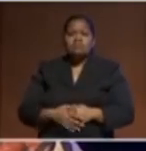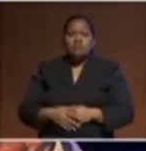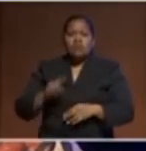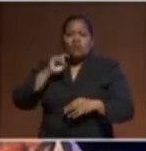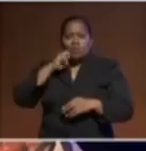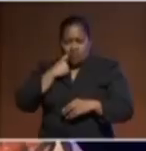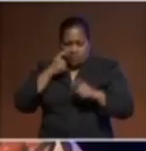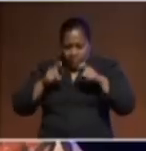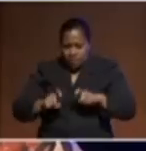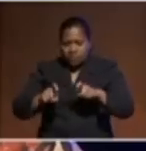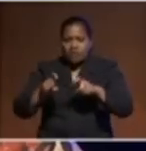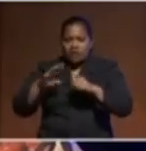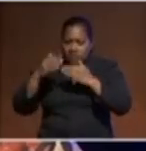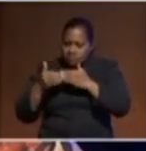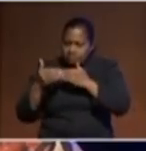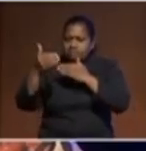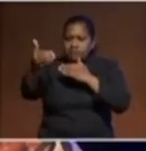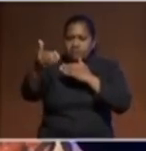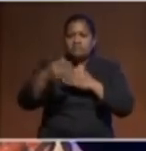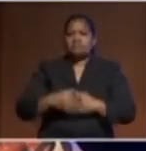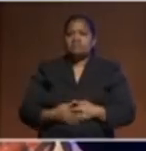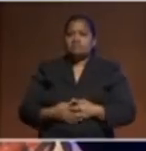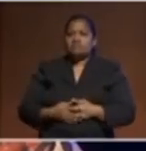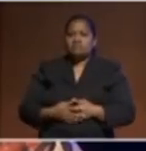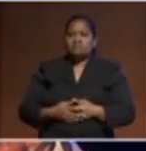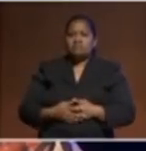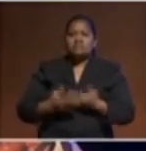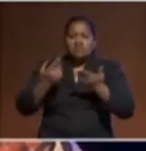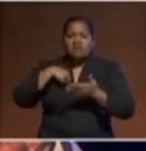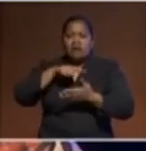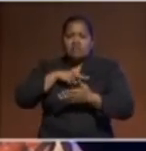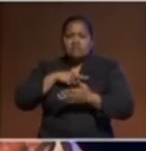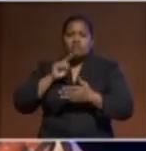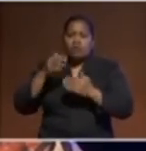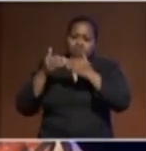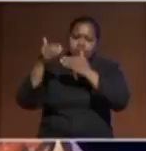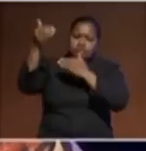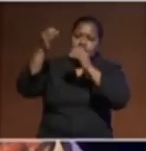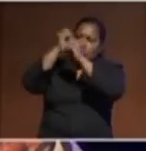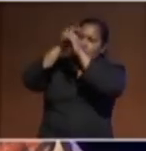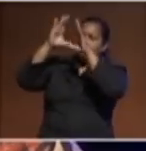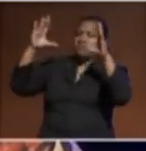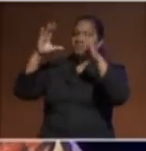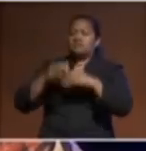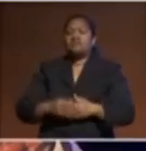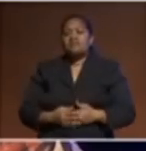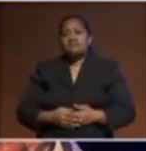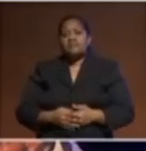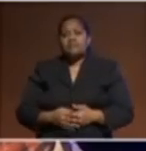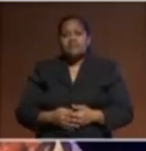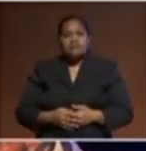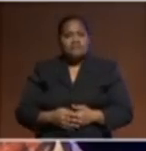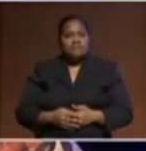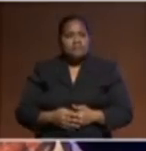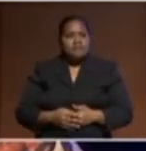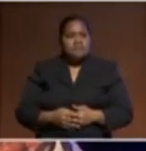come, providing us with a long-term vision, key values to guide our way and a sense of our shared trajectory